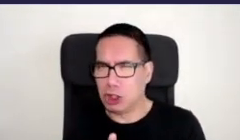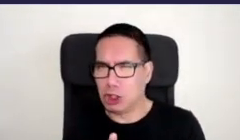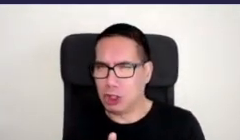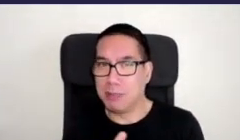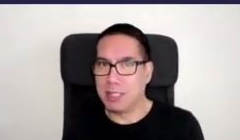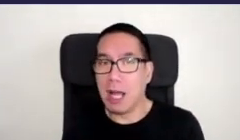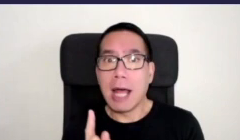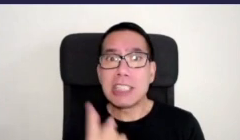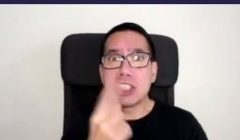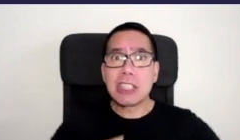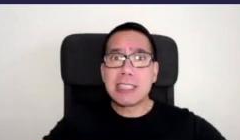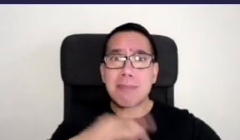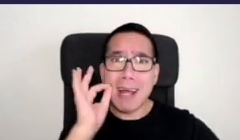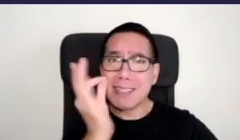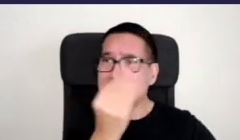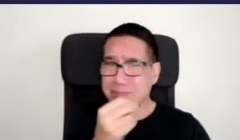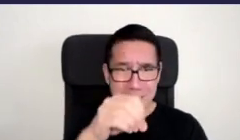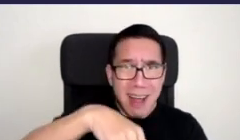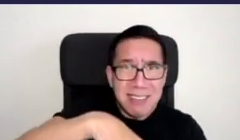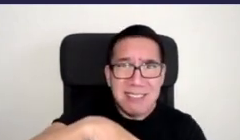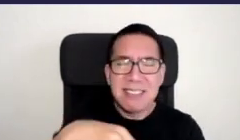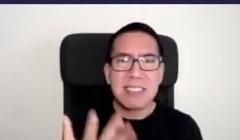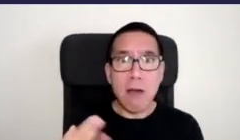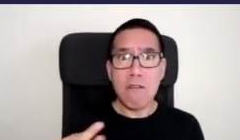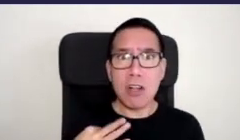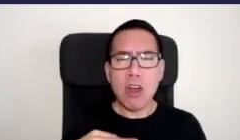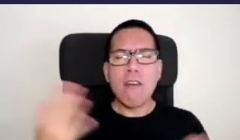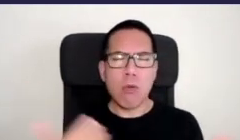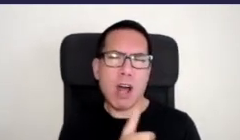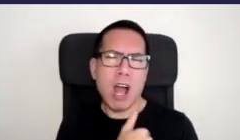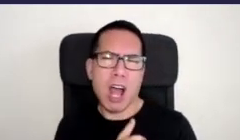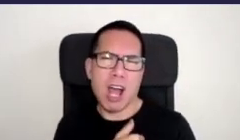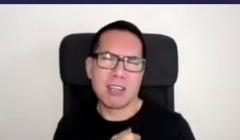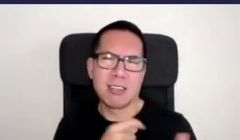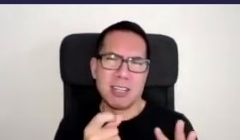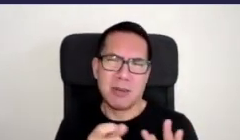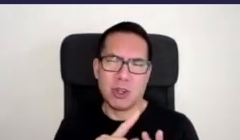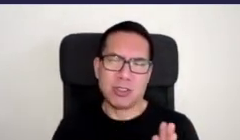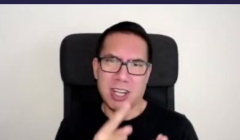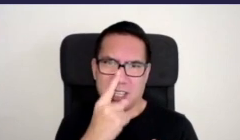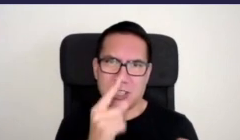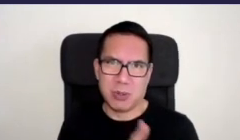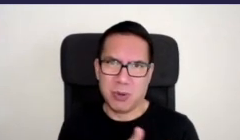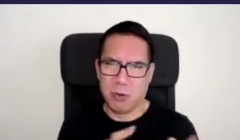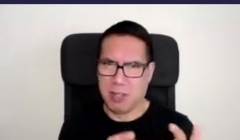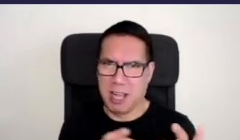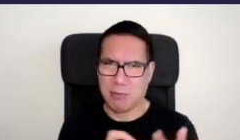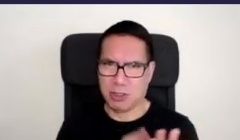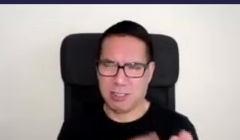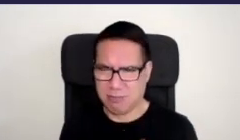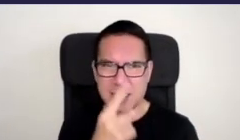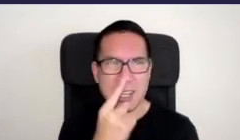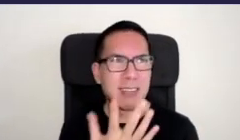indigenous plants you can volunteer of course you can volunteer with the heart gardening project but there would be plenty of regenerative